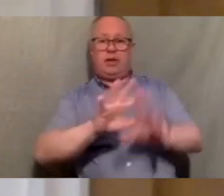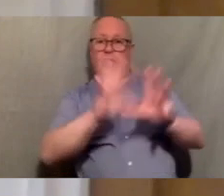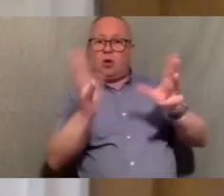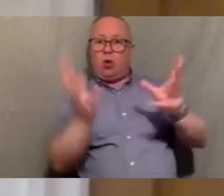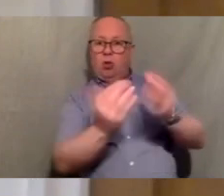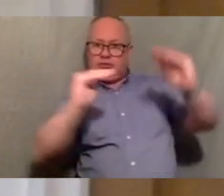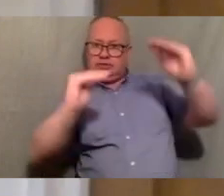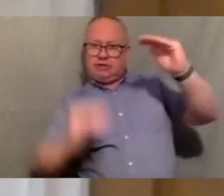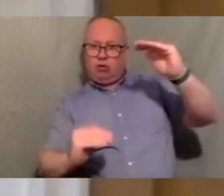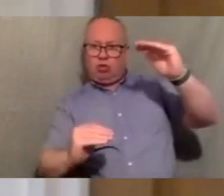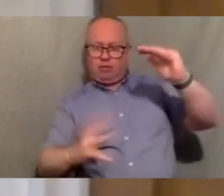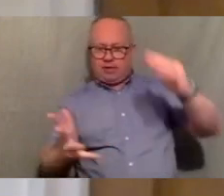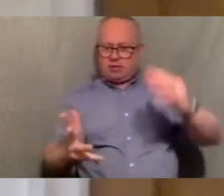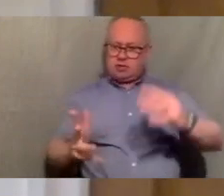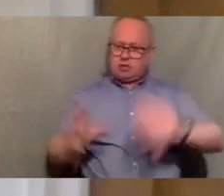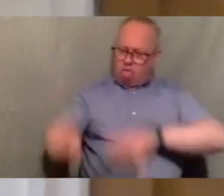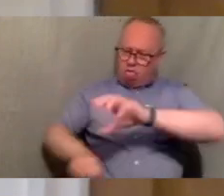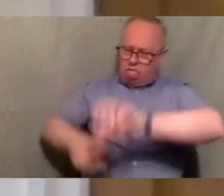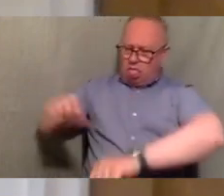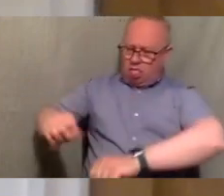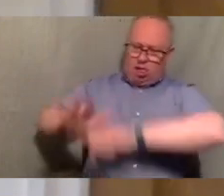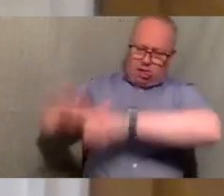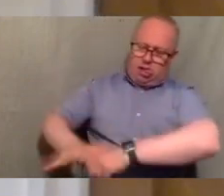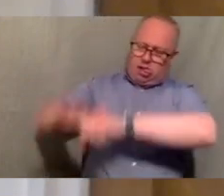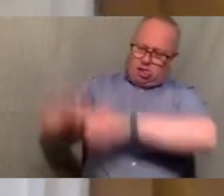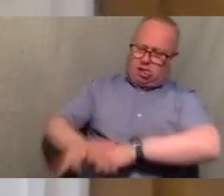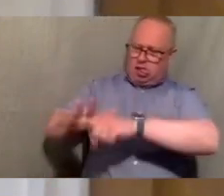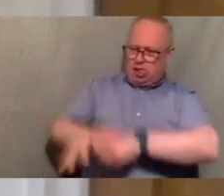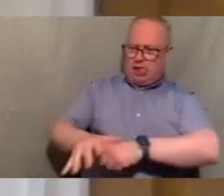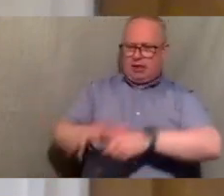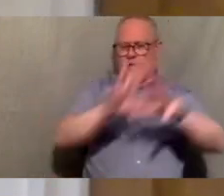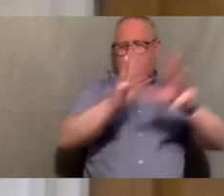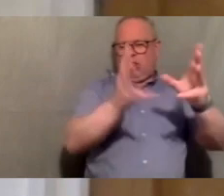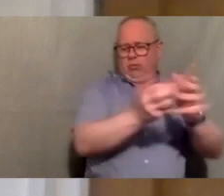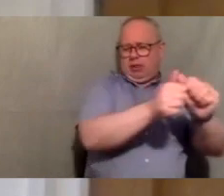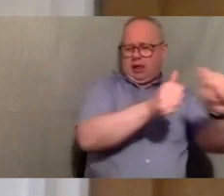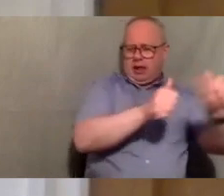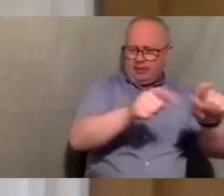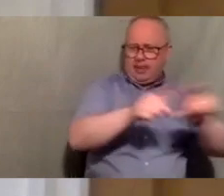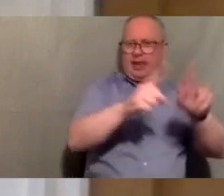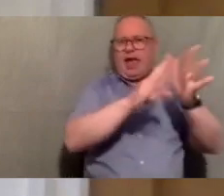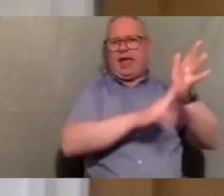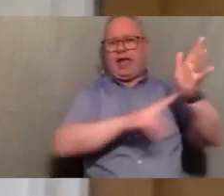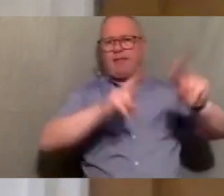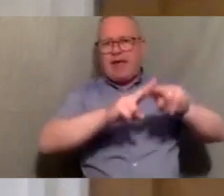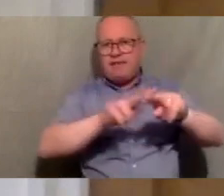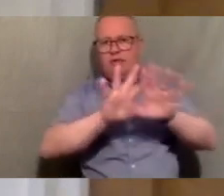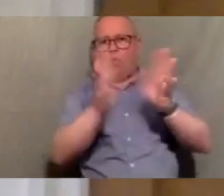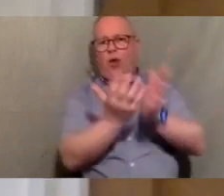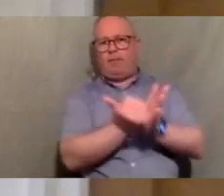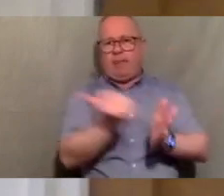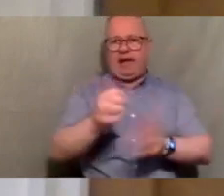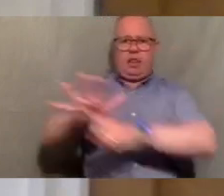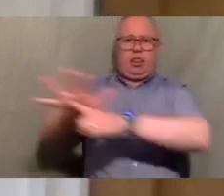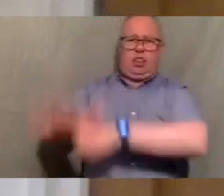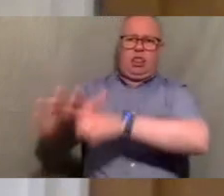decades of structural adjustment and forced on them by the global institutions like the international monetary fund and the world bank as well